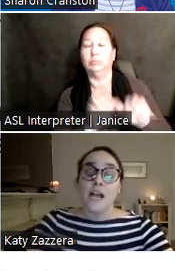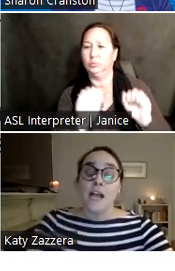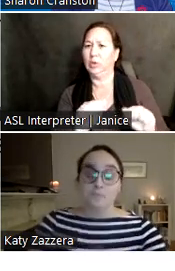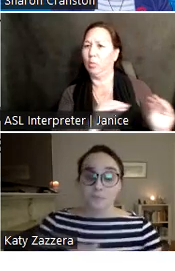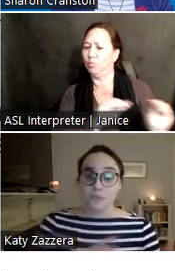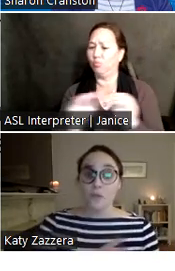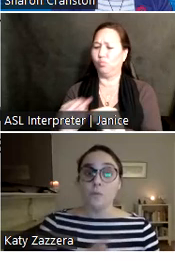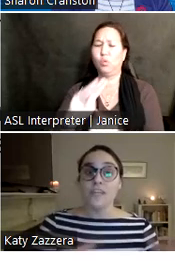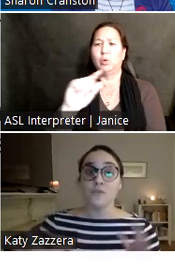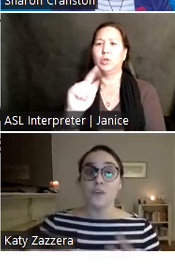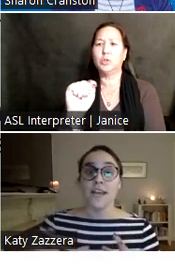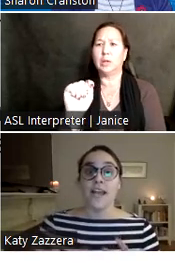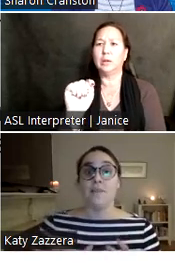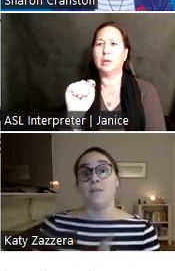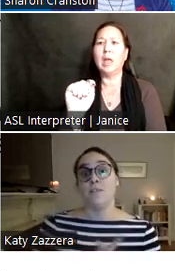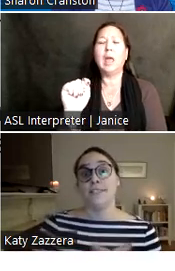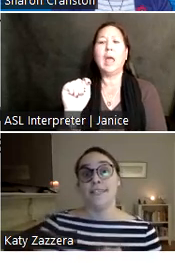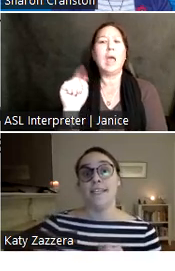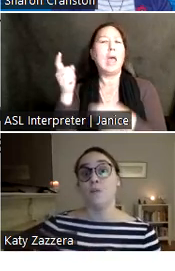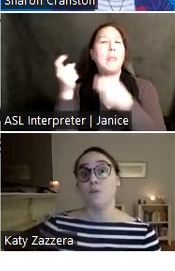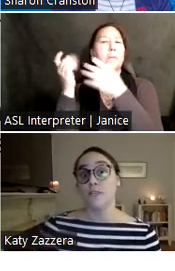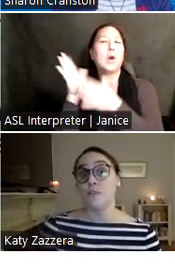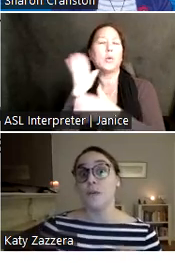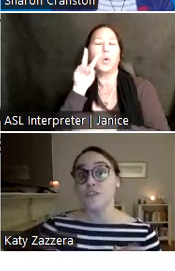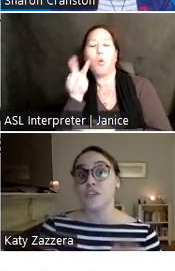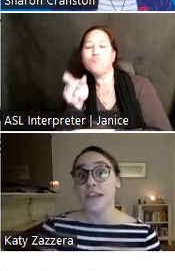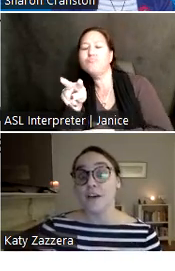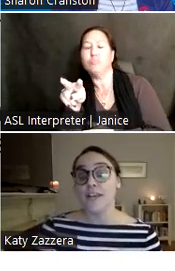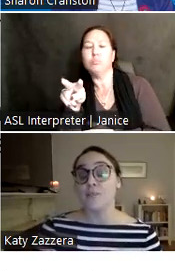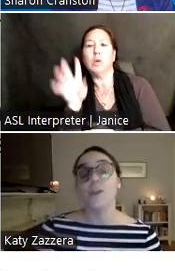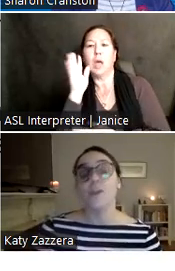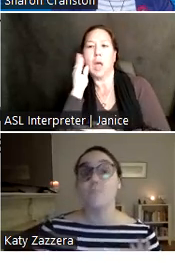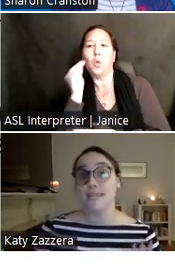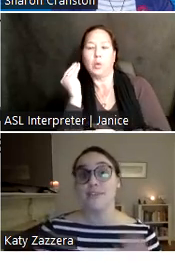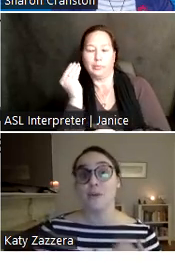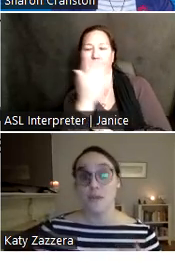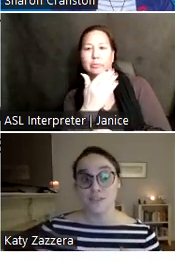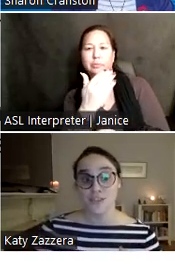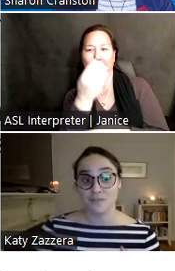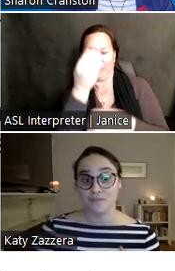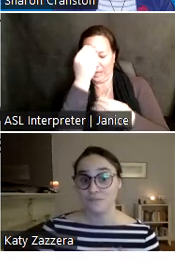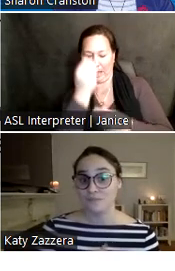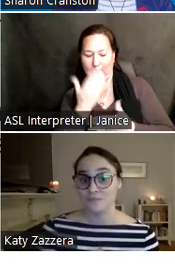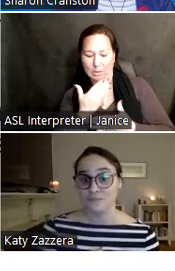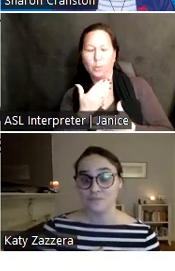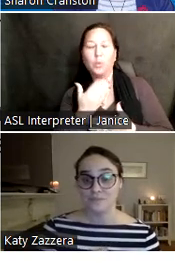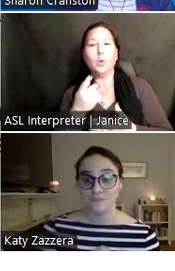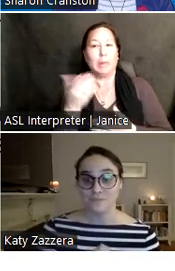will make sure that I am able to see it and I will read your question aloud as well as who submitted the question.